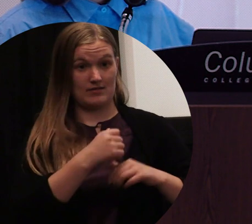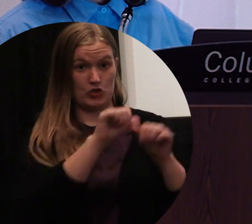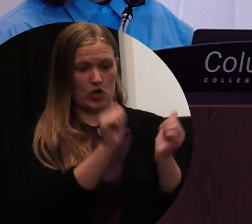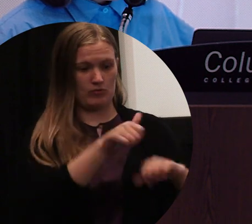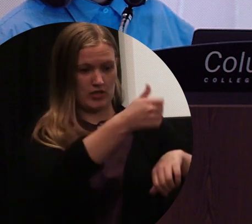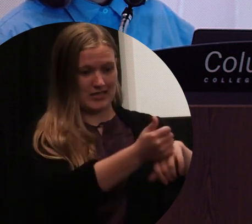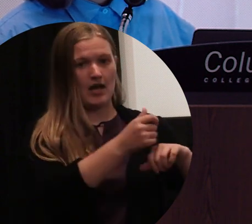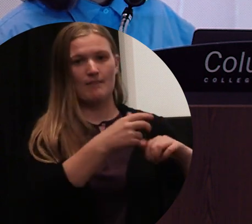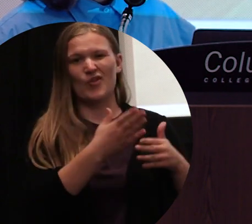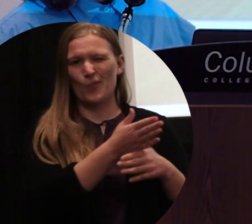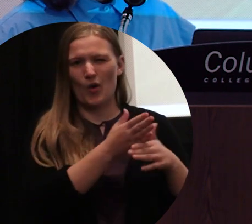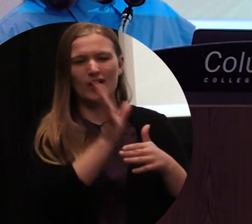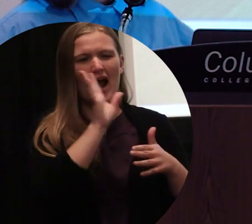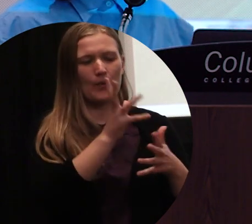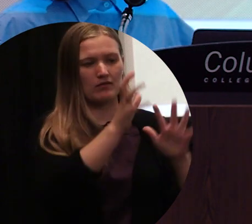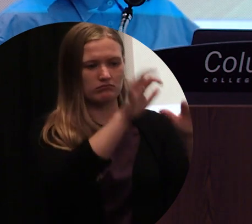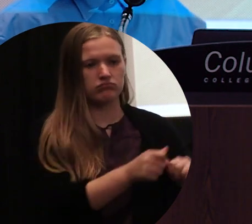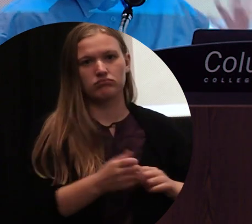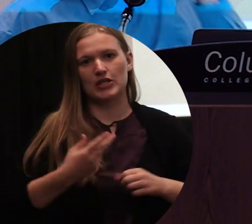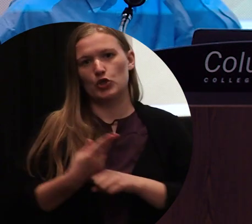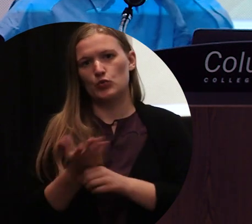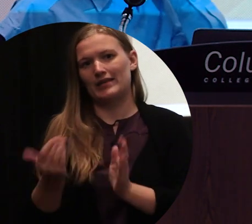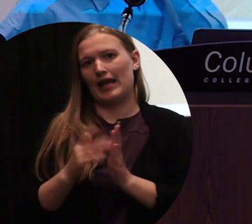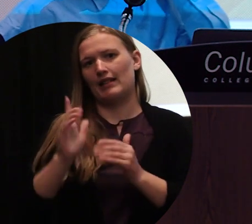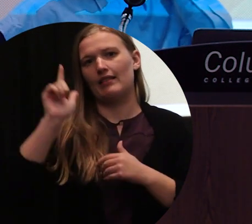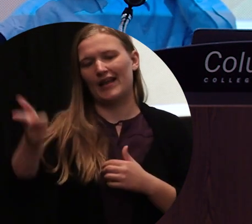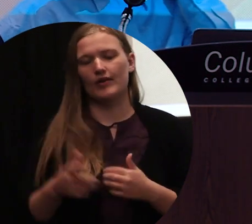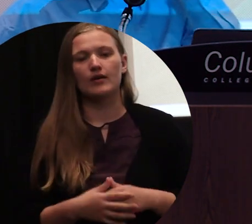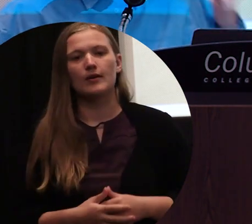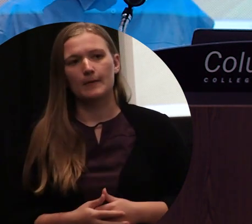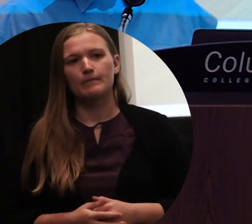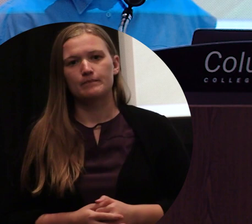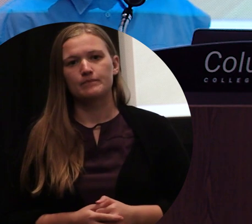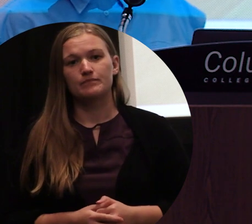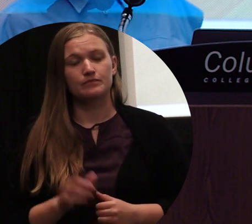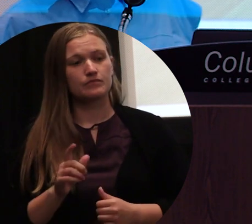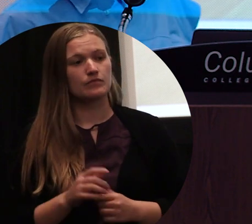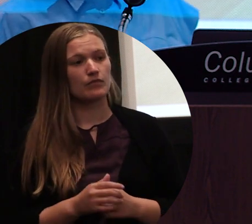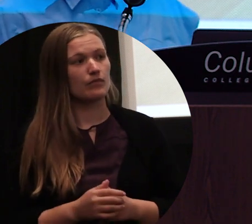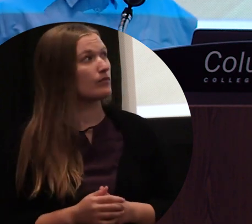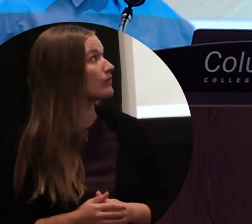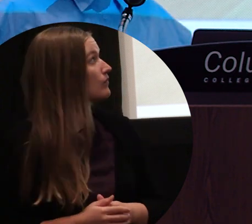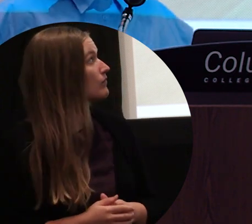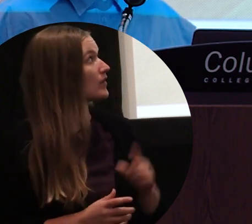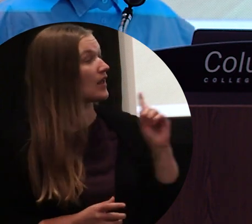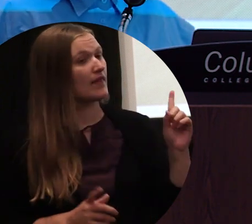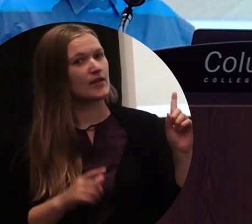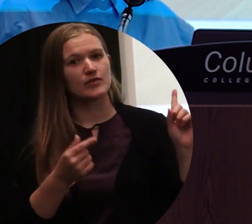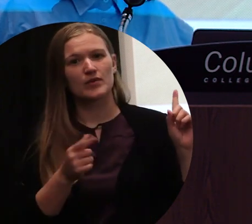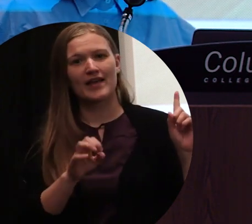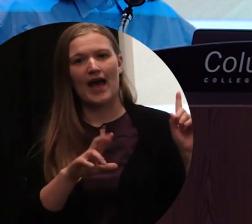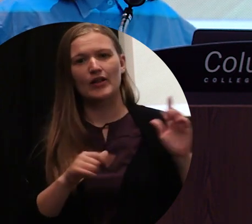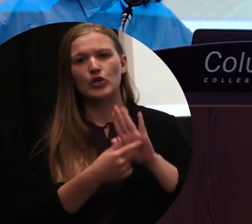materials. And so this is the piece in the exhibition at Canada Gallery that was open this past summer.